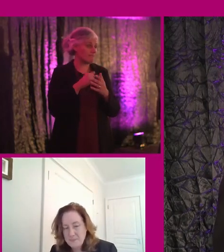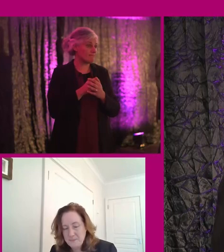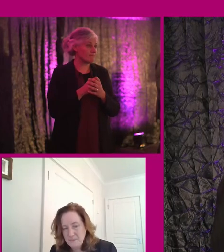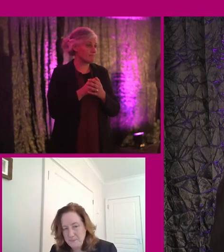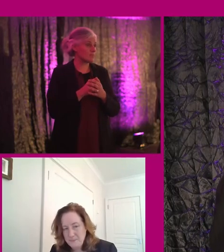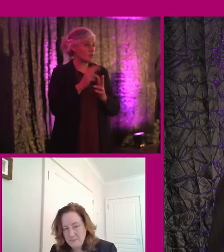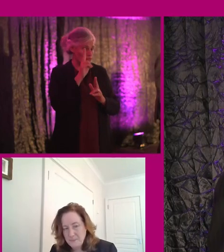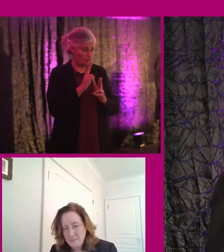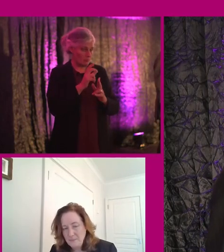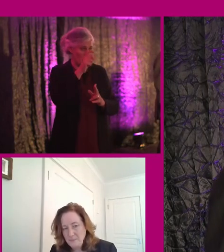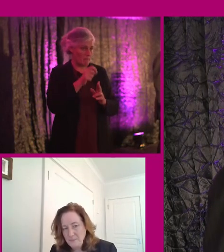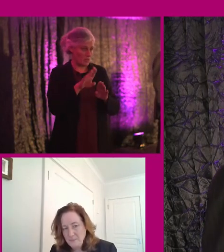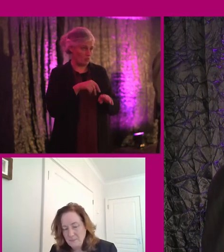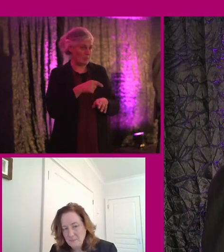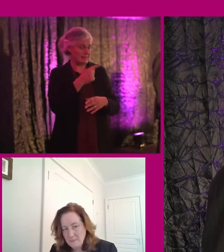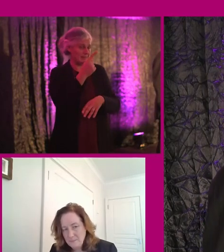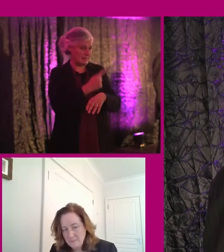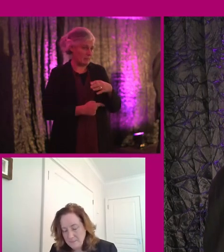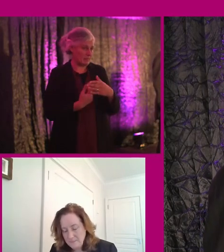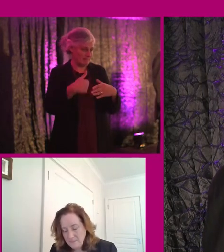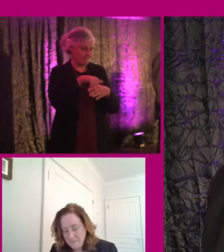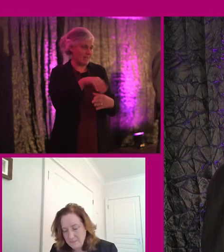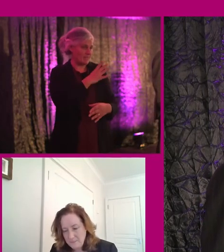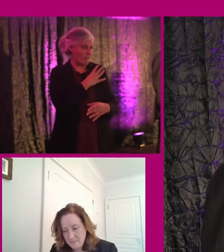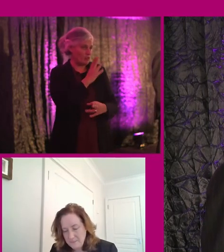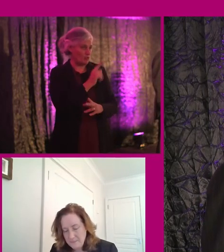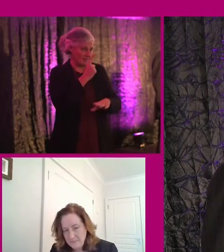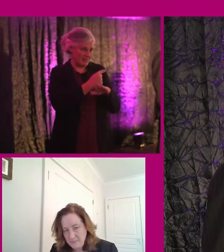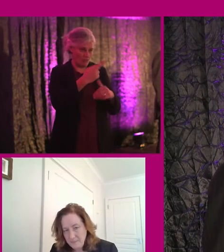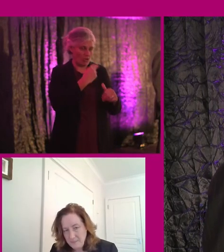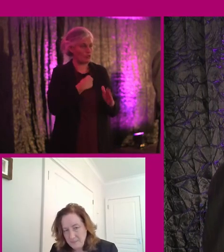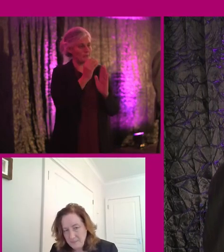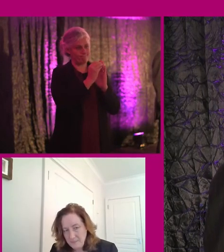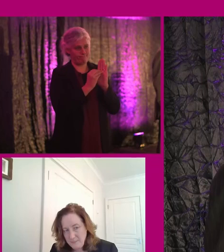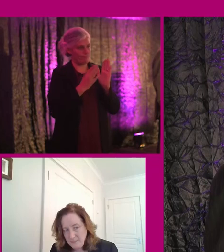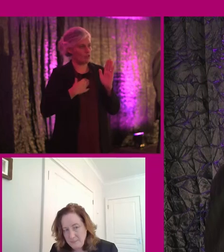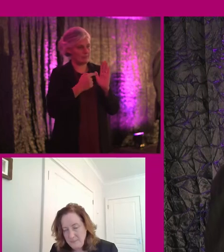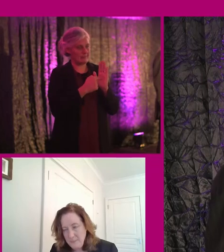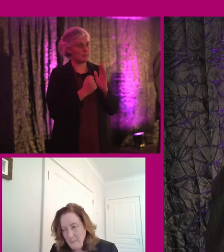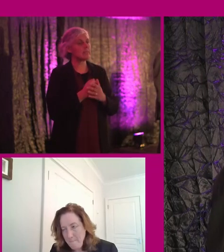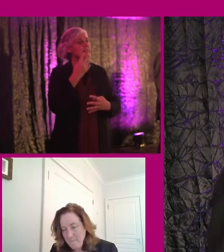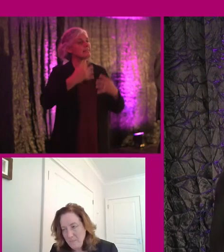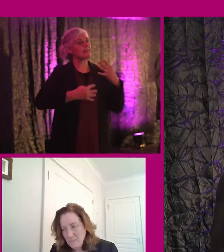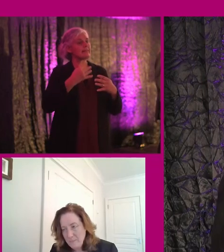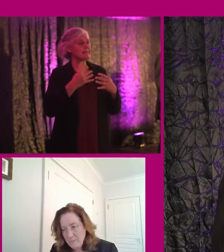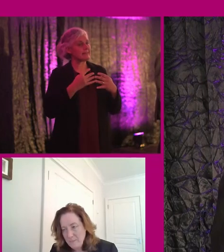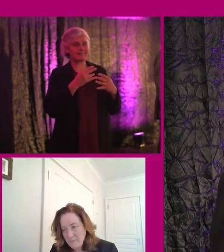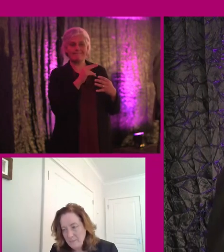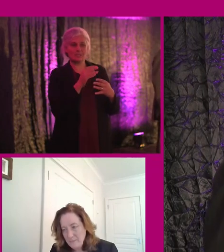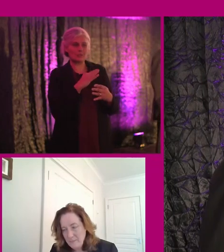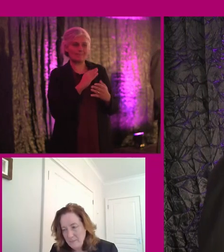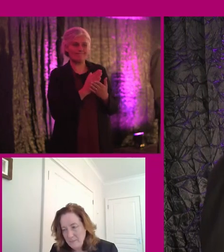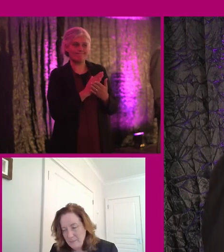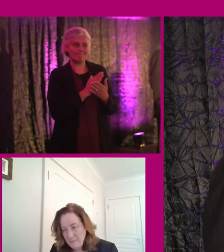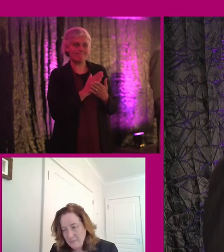there be a person with a disability being the access officer? But yeah, the statistics are not good,